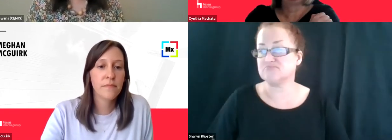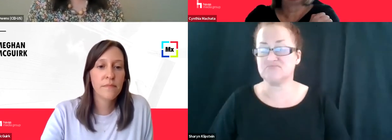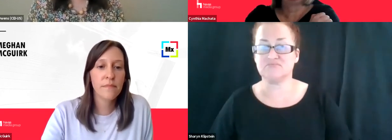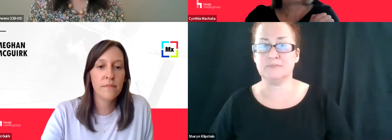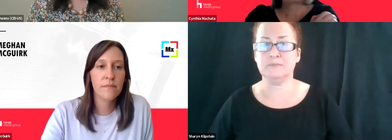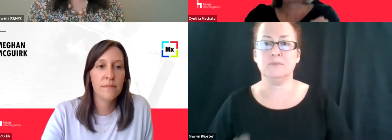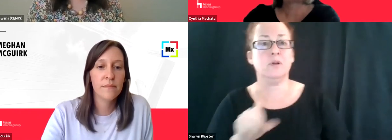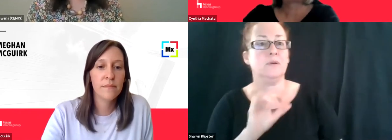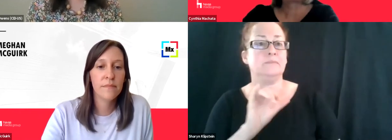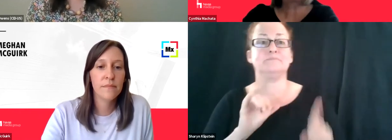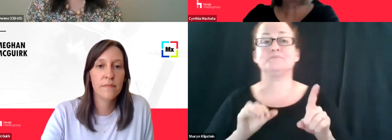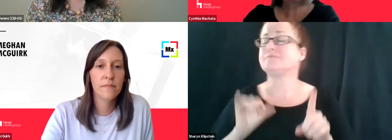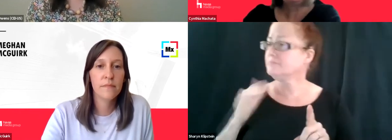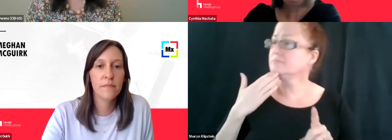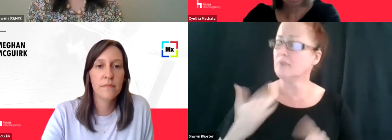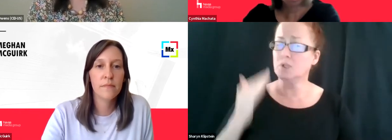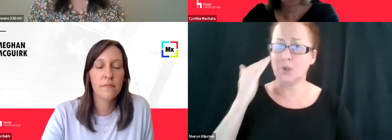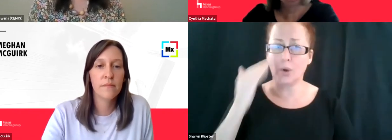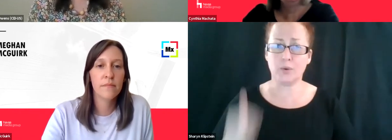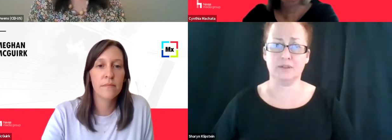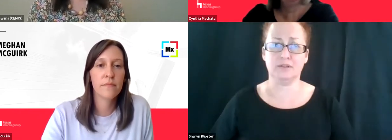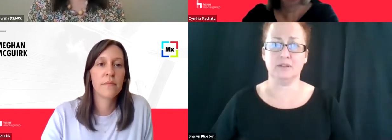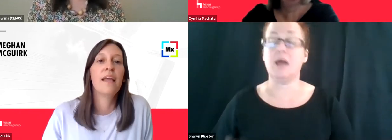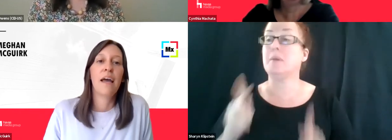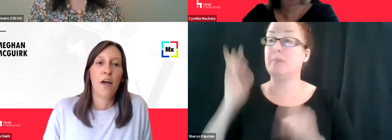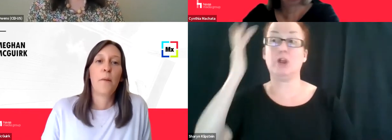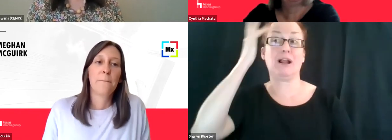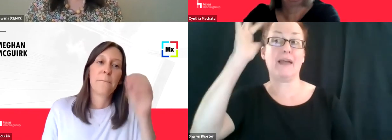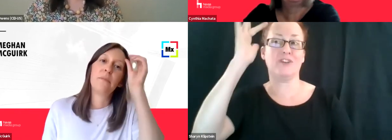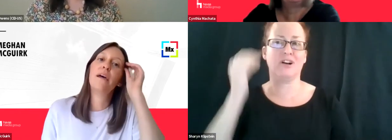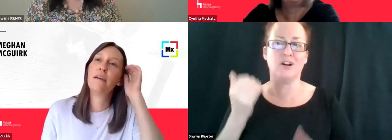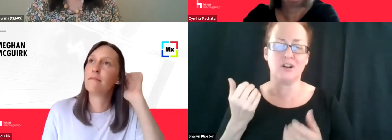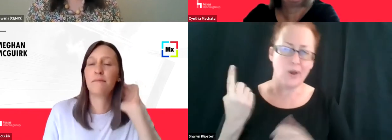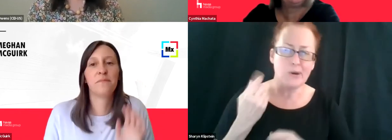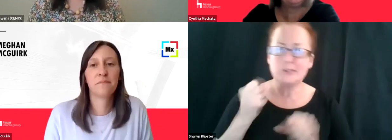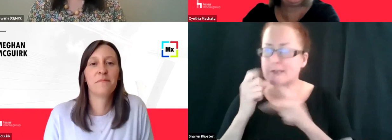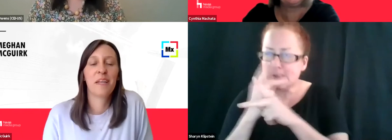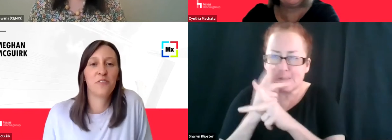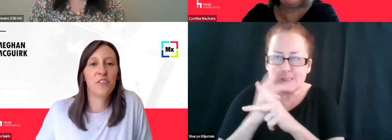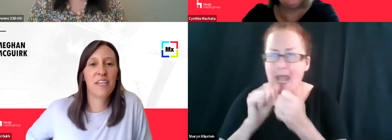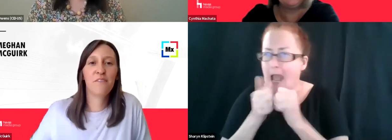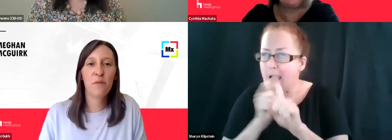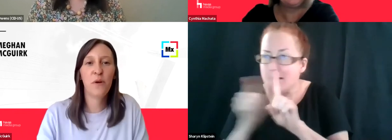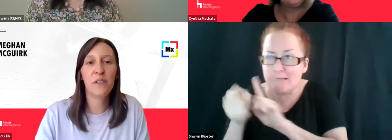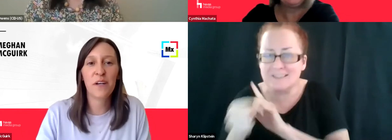That's good to know. Um, I, you know, they're clever. People are clever and they're always trying to find ways around it.